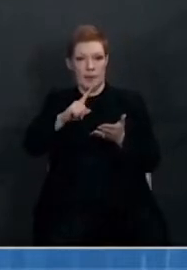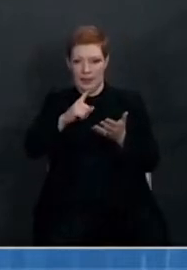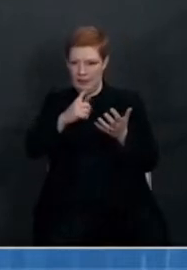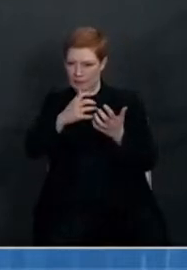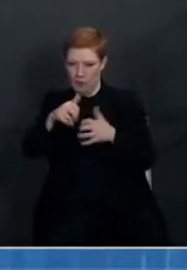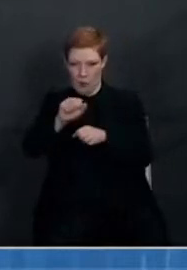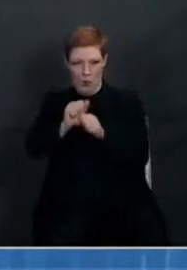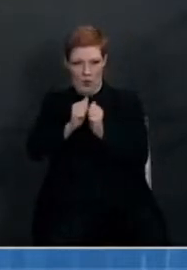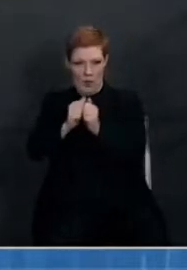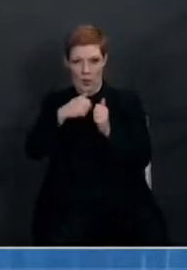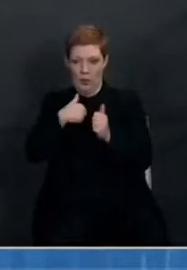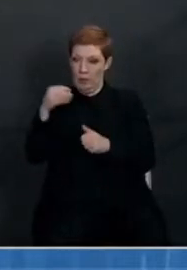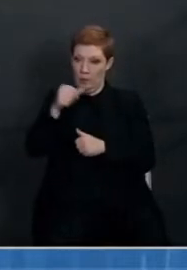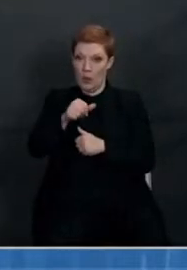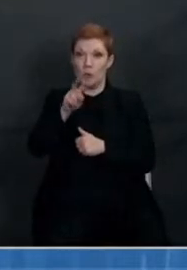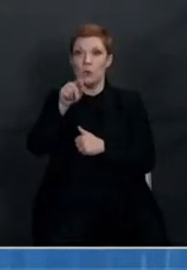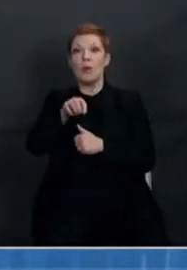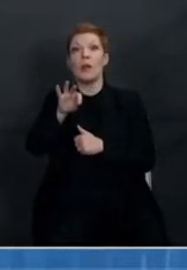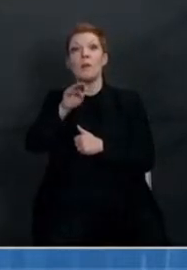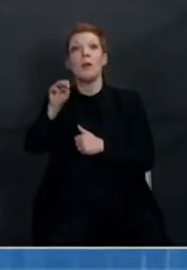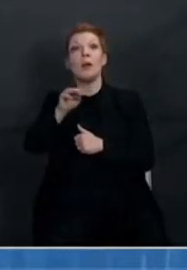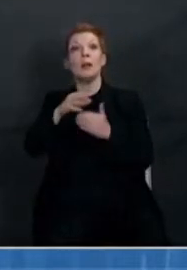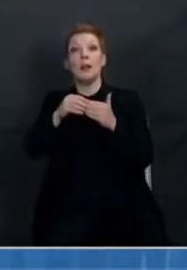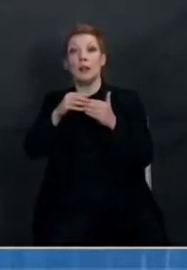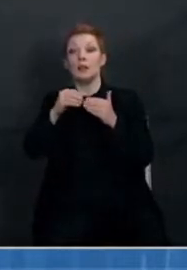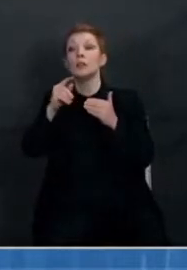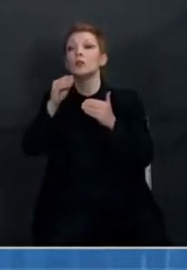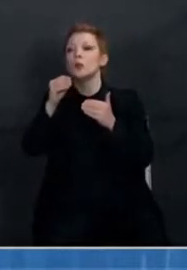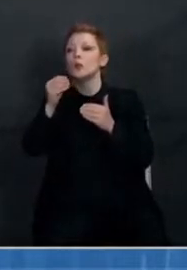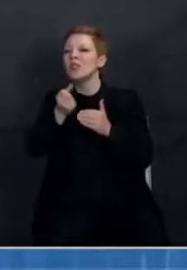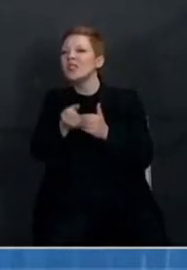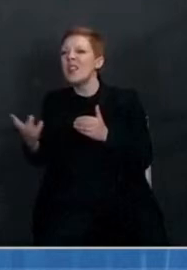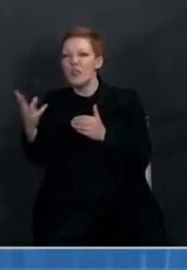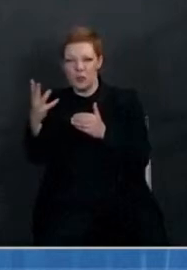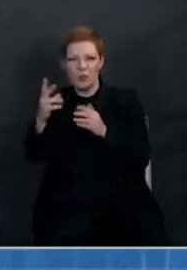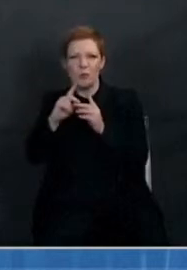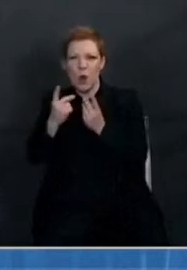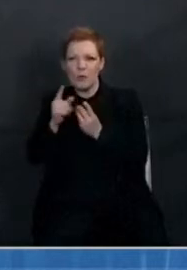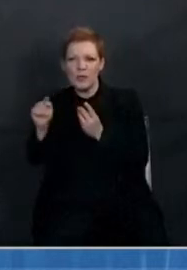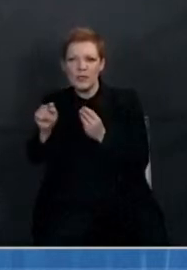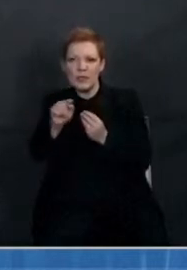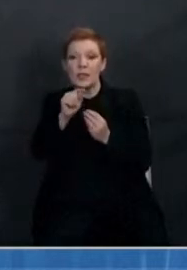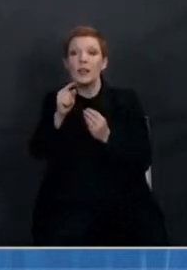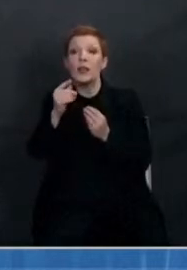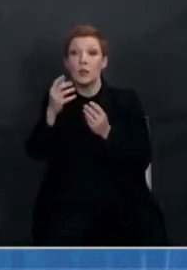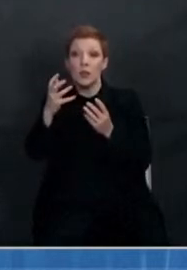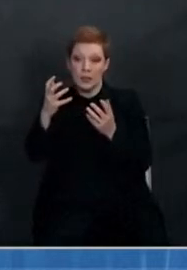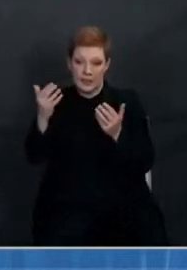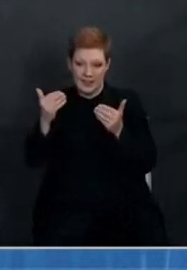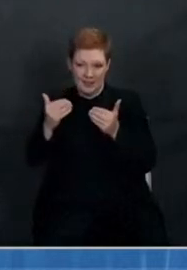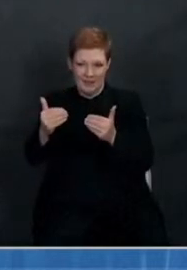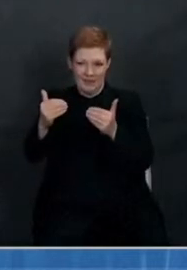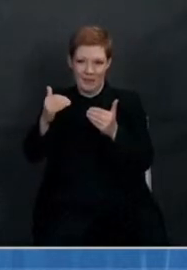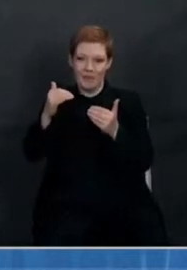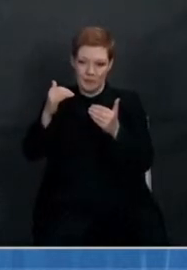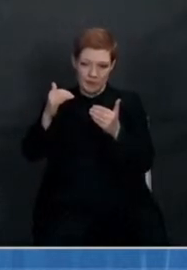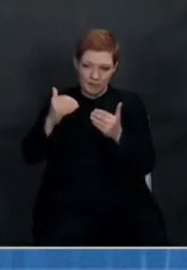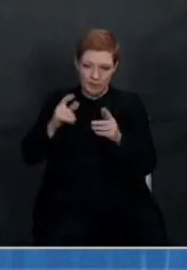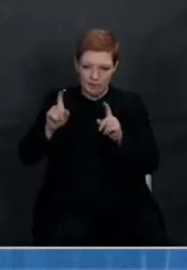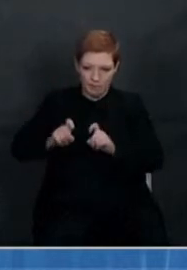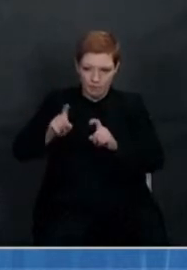funding to several health departments in the United States to accelerate the integration of next-generation sequencing and